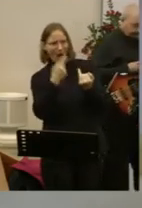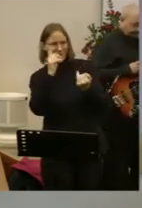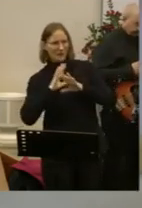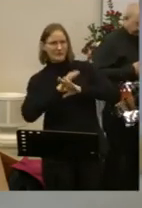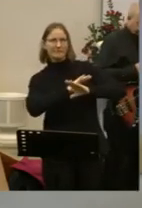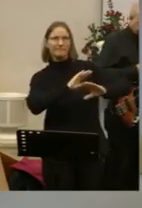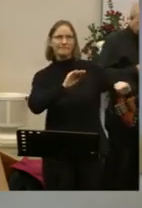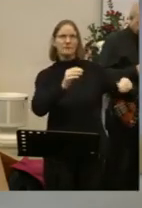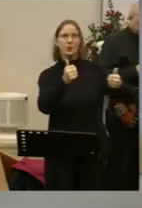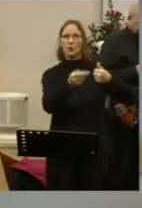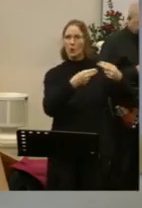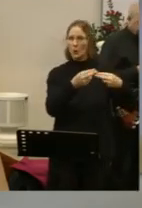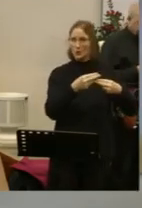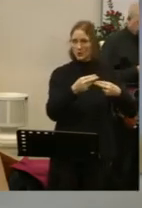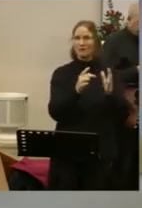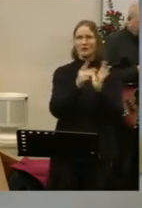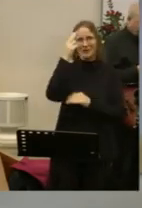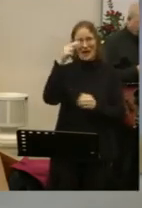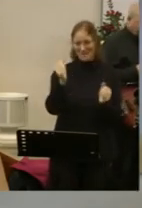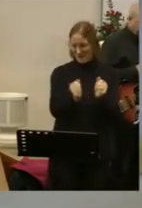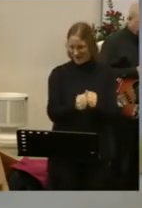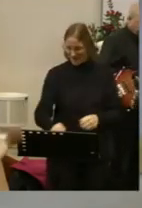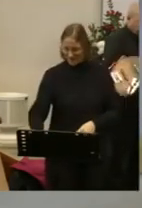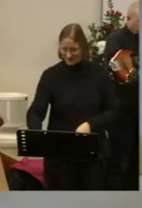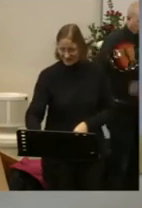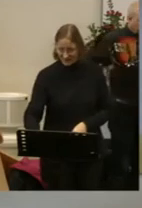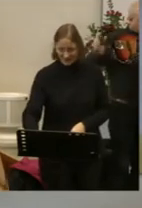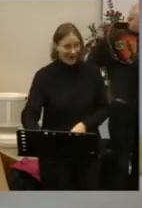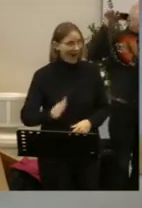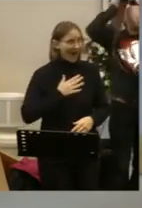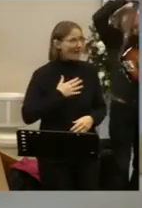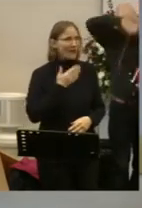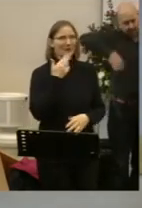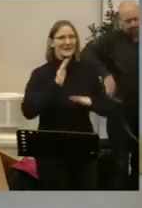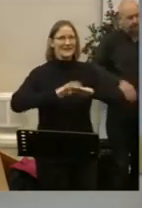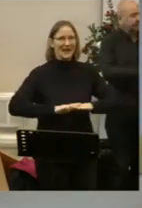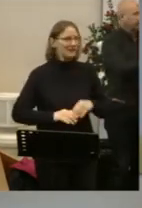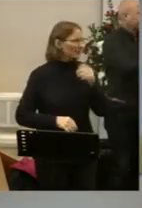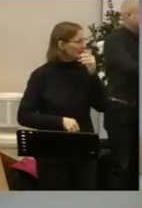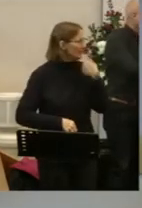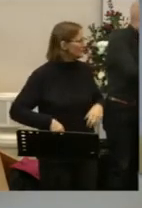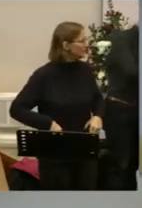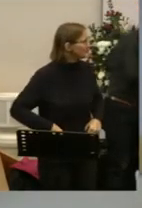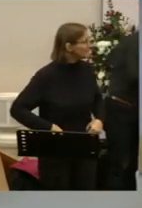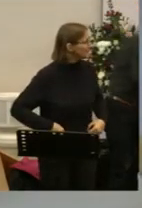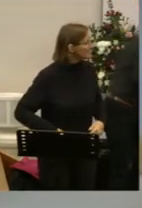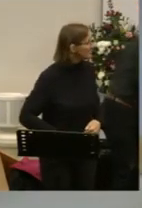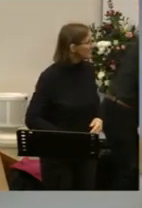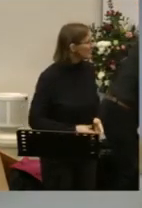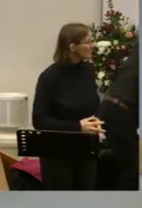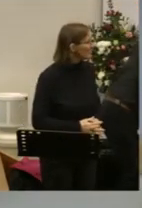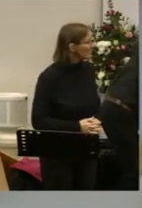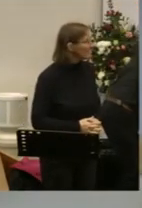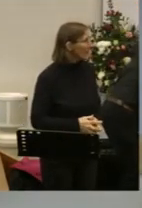And all of this for Jesus' sake Amen Amen I love it, please take your seats And there's something else coming out Something